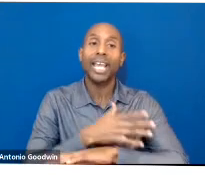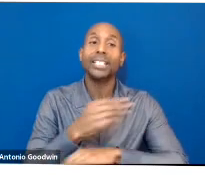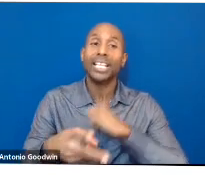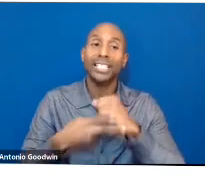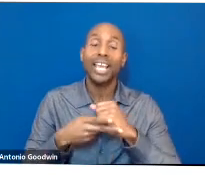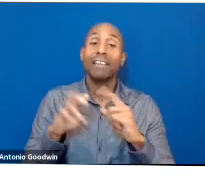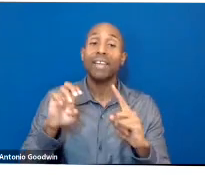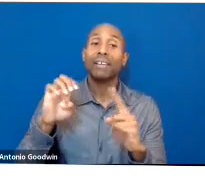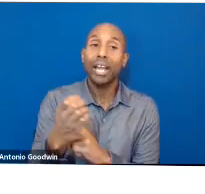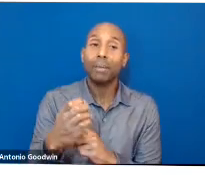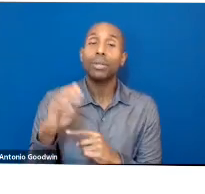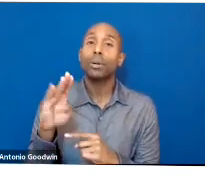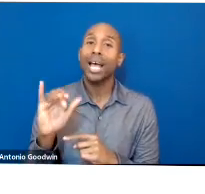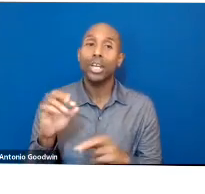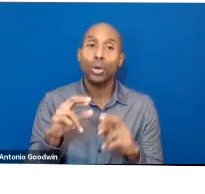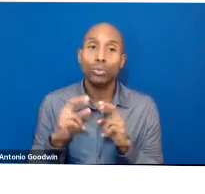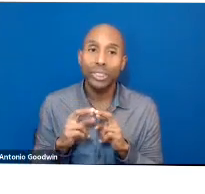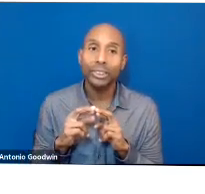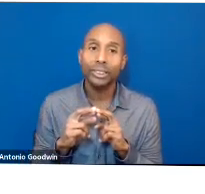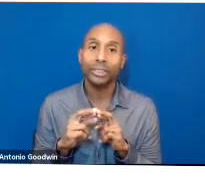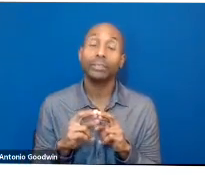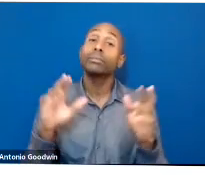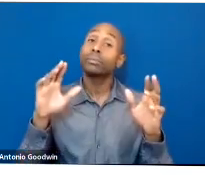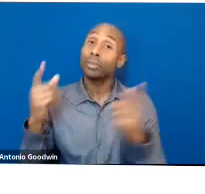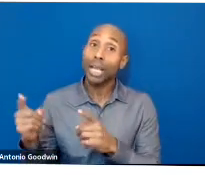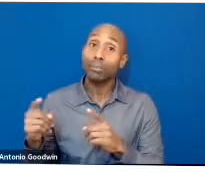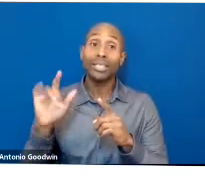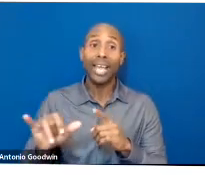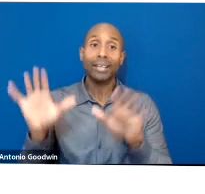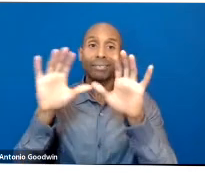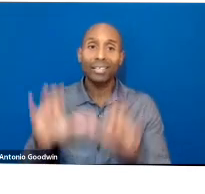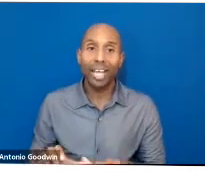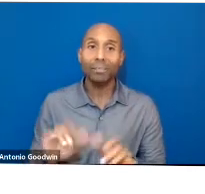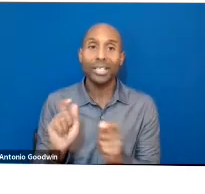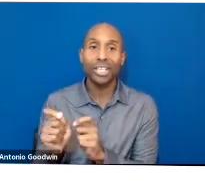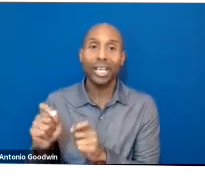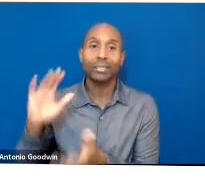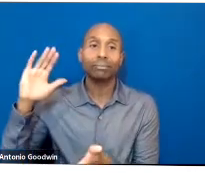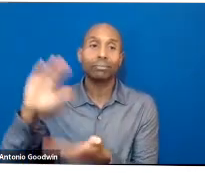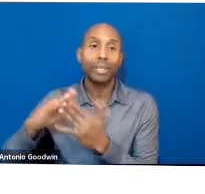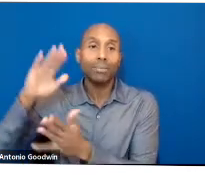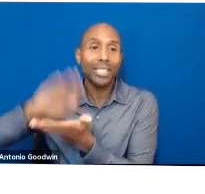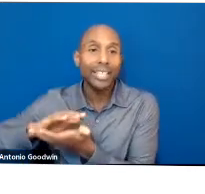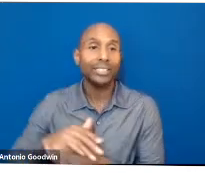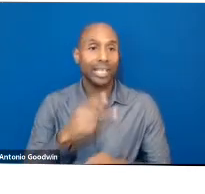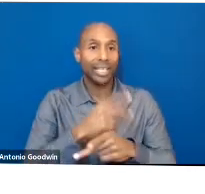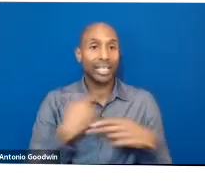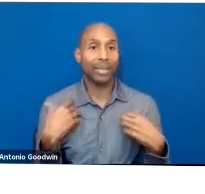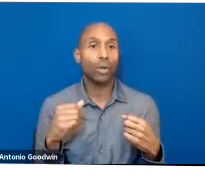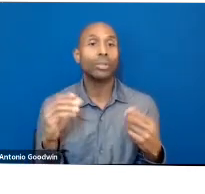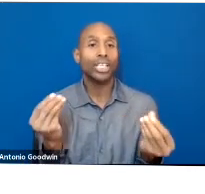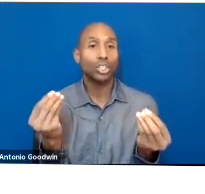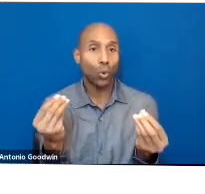maintenance of healthy soil and natural waterways, and thus an alternative regional social, social ecology, and